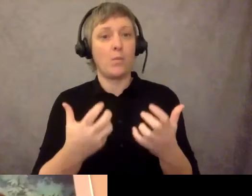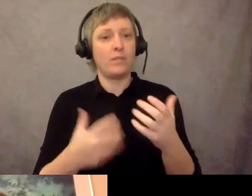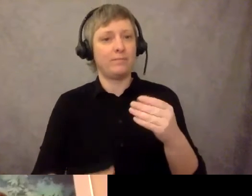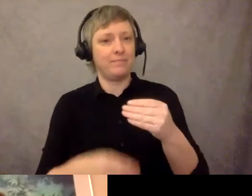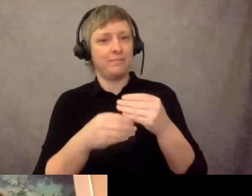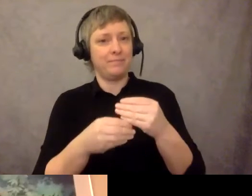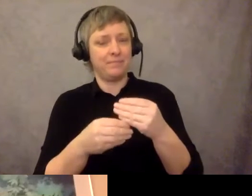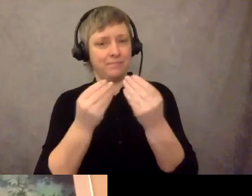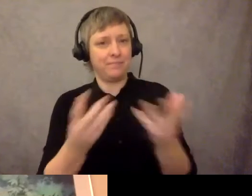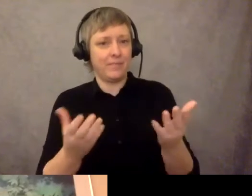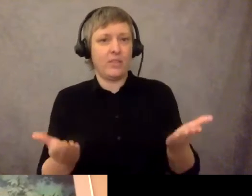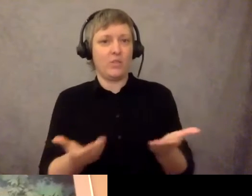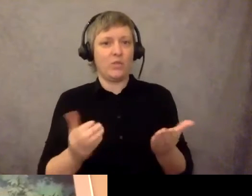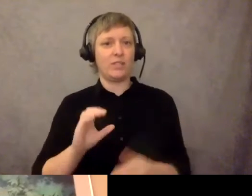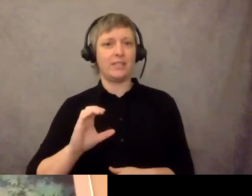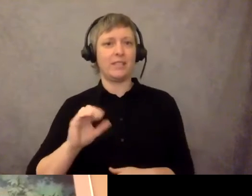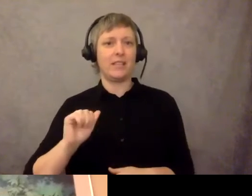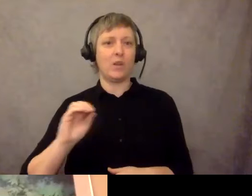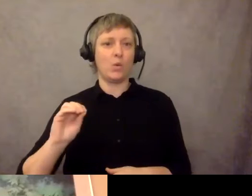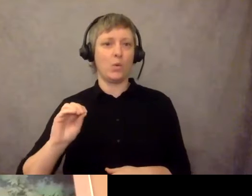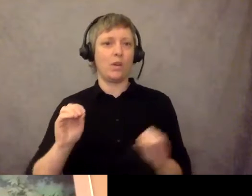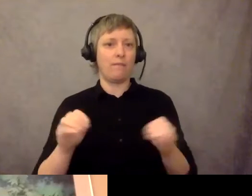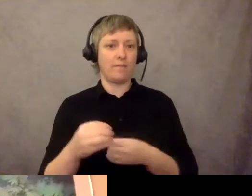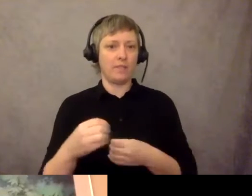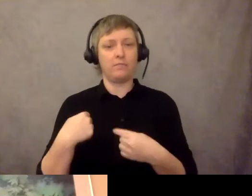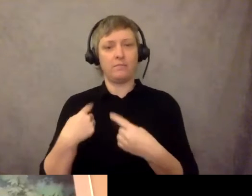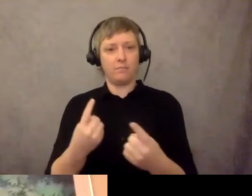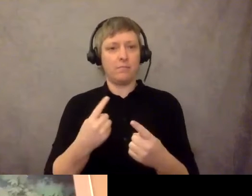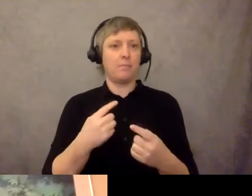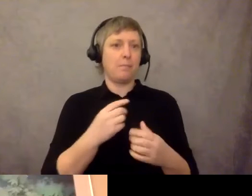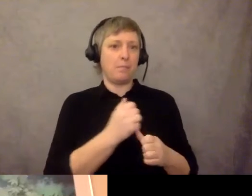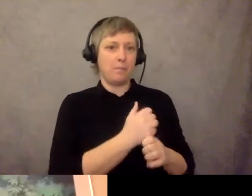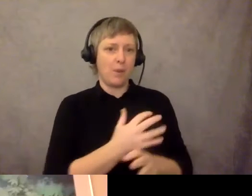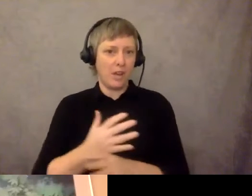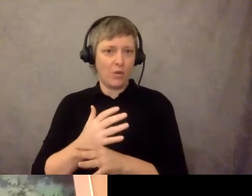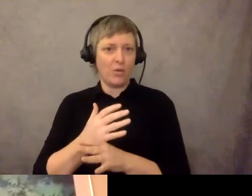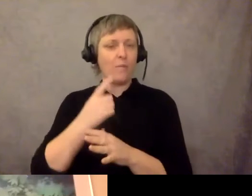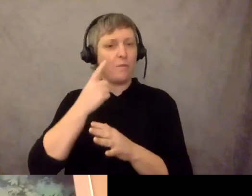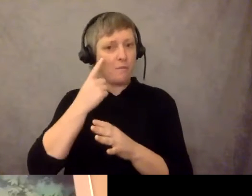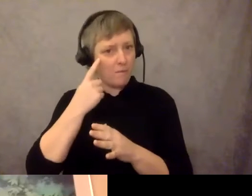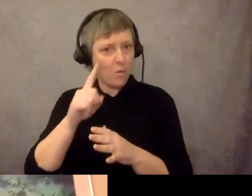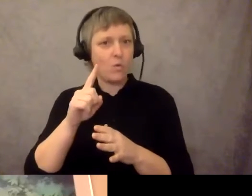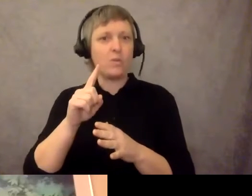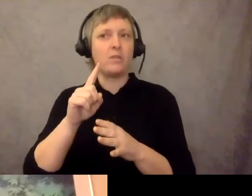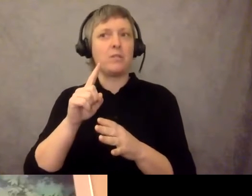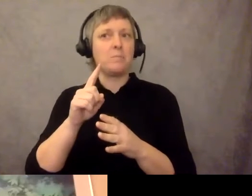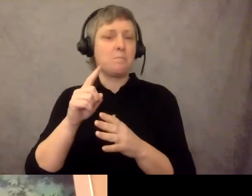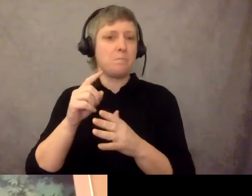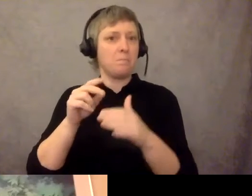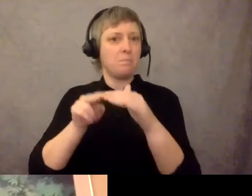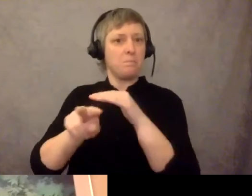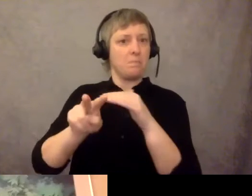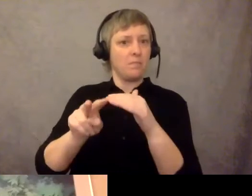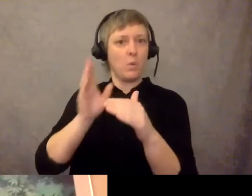the CAO's office have been preparing for the eventuality that the ballot measure would pass. And